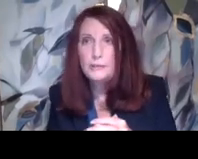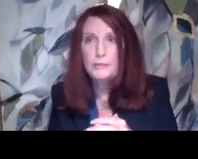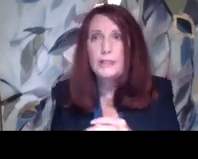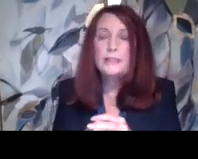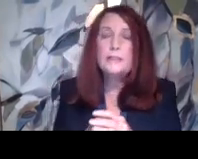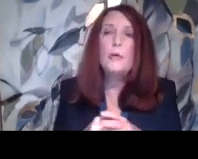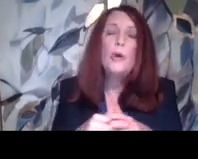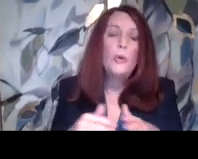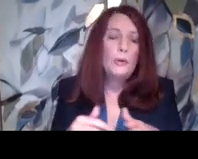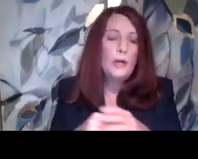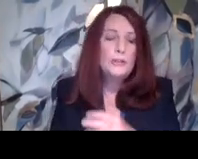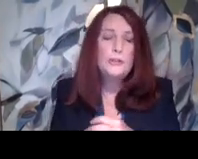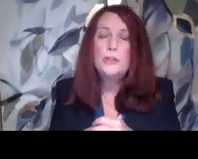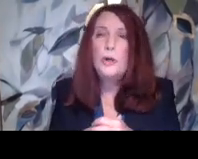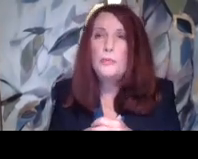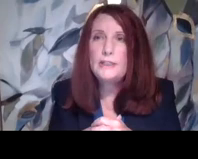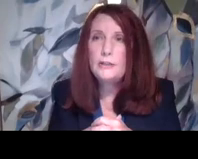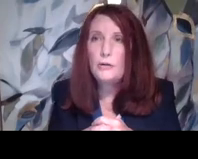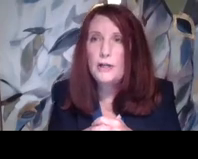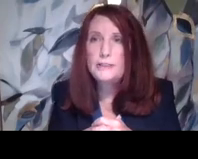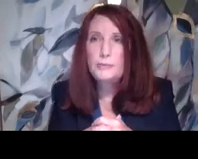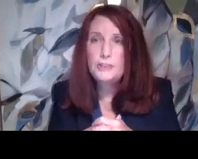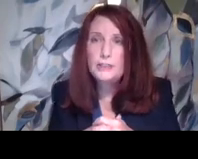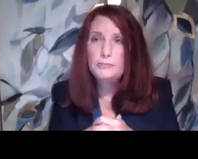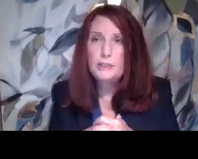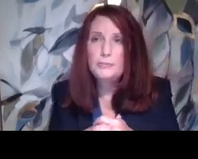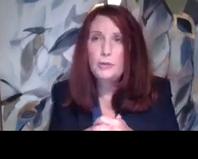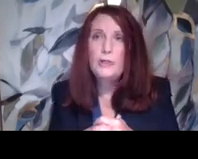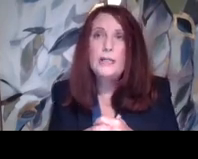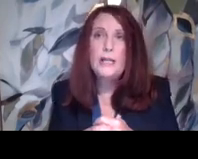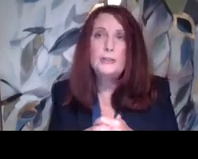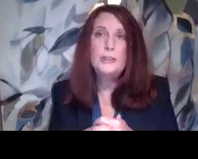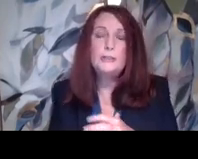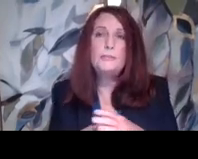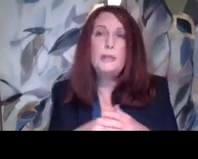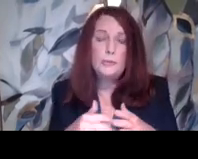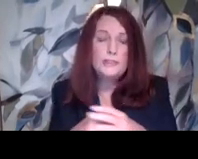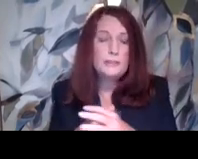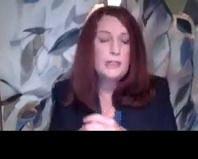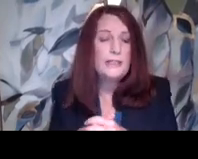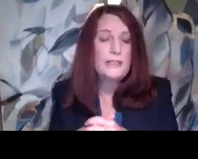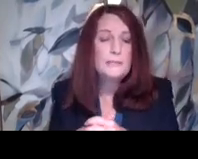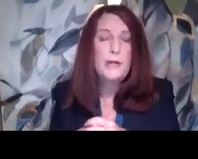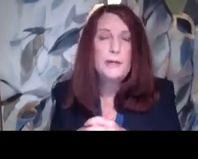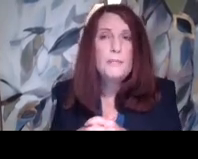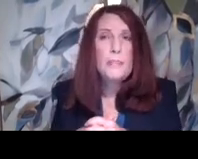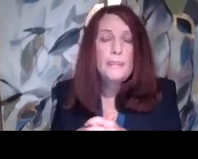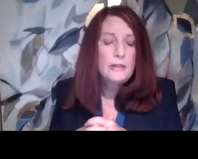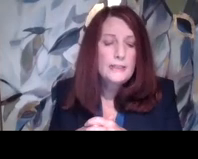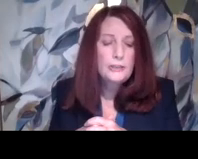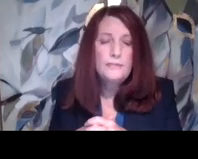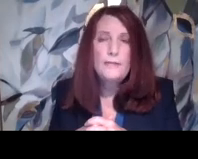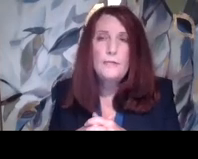with a disability. So, we wanted you to know that there are laws that protect people, not just people with disabilities. But